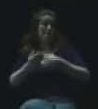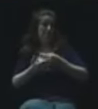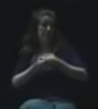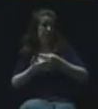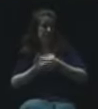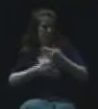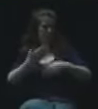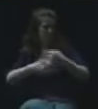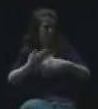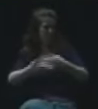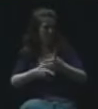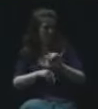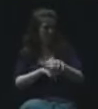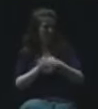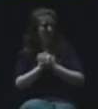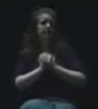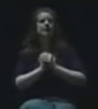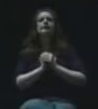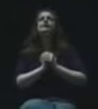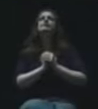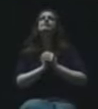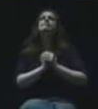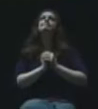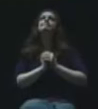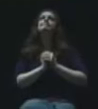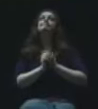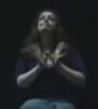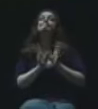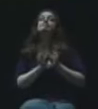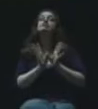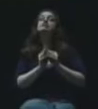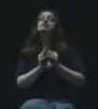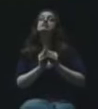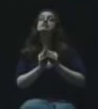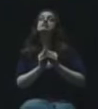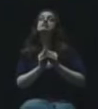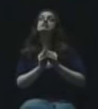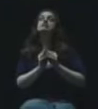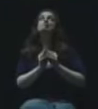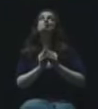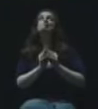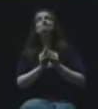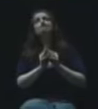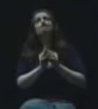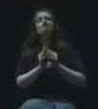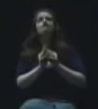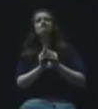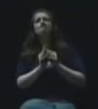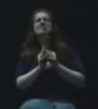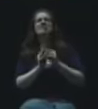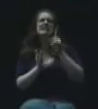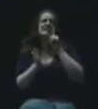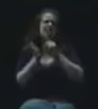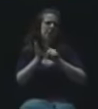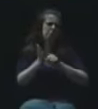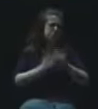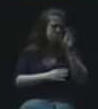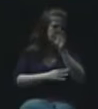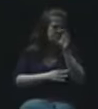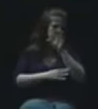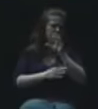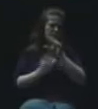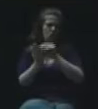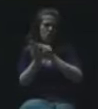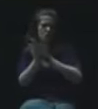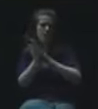meeting. And, you I searched in the record of the